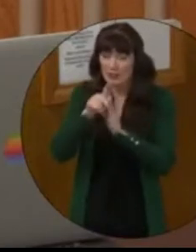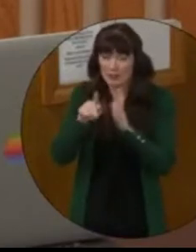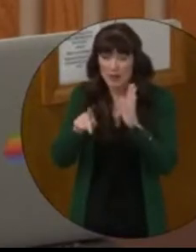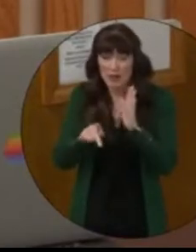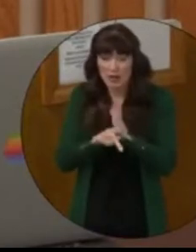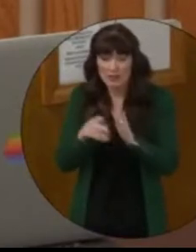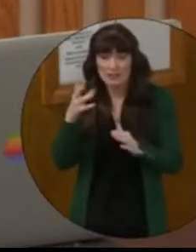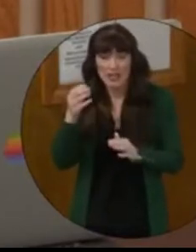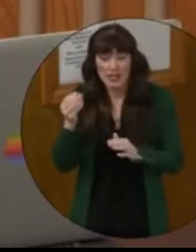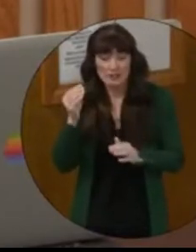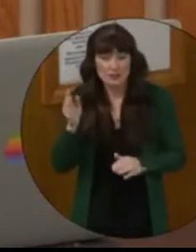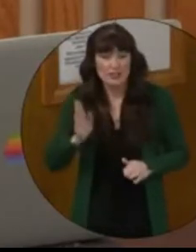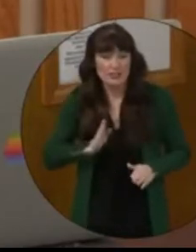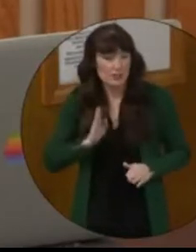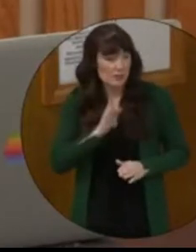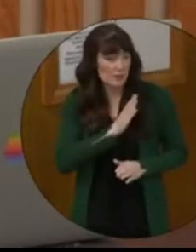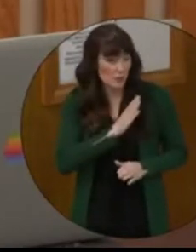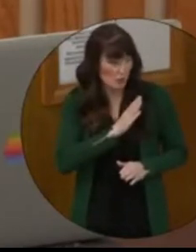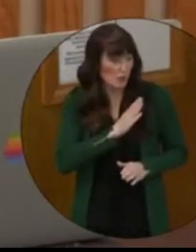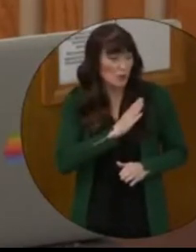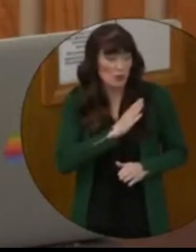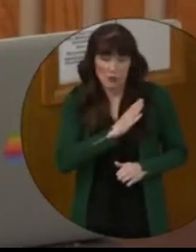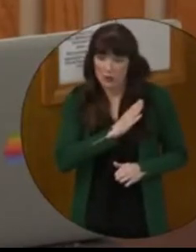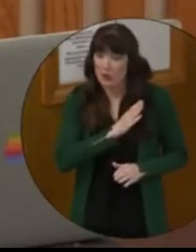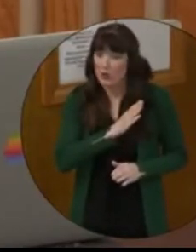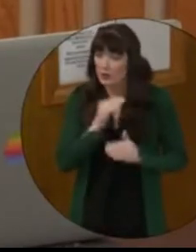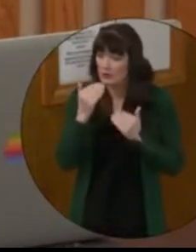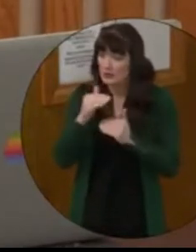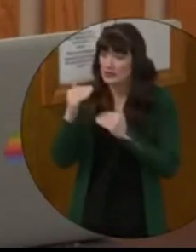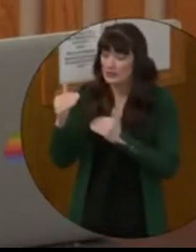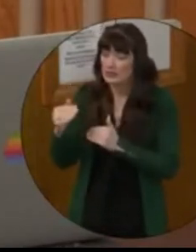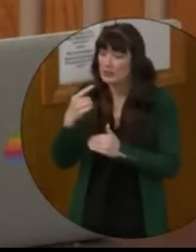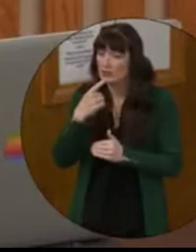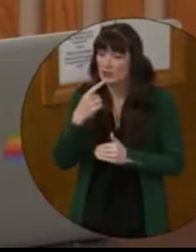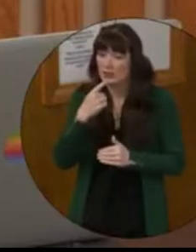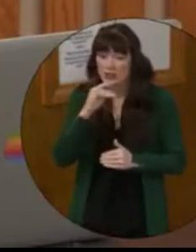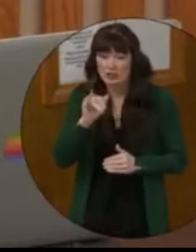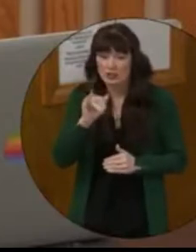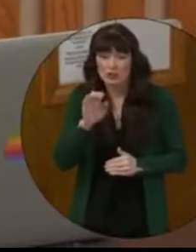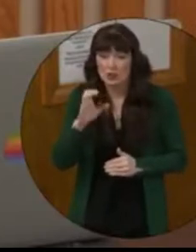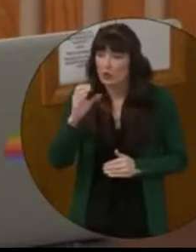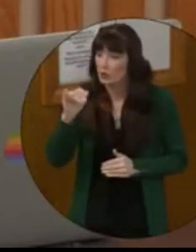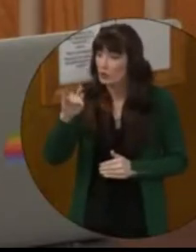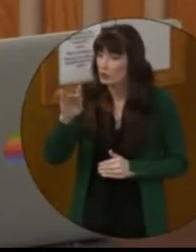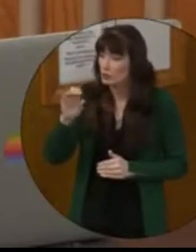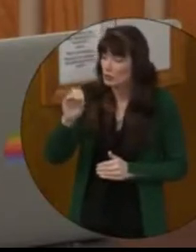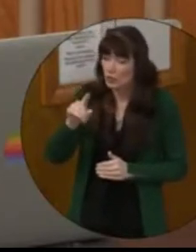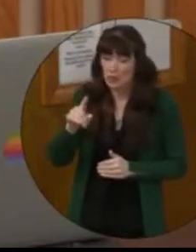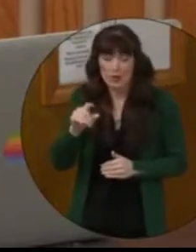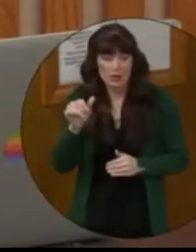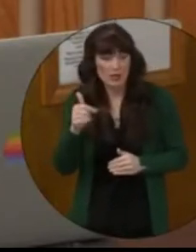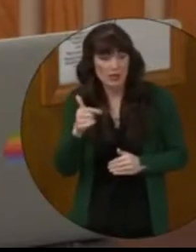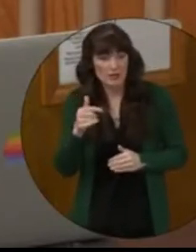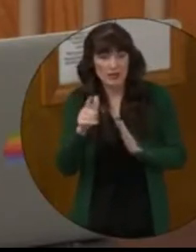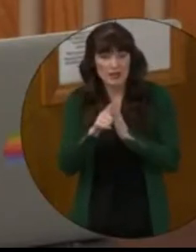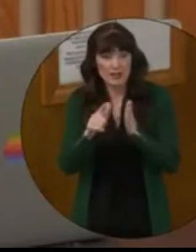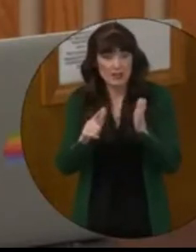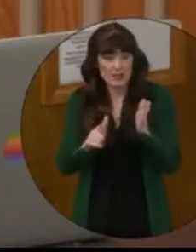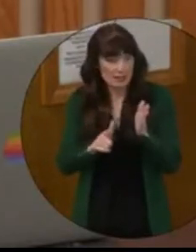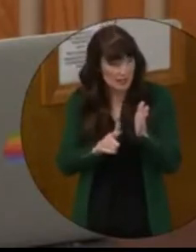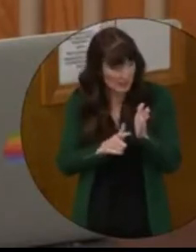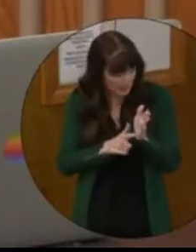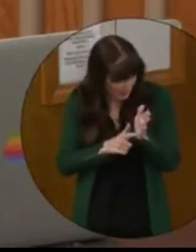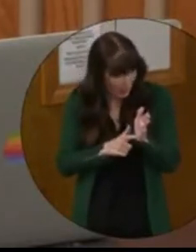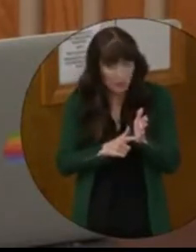outside the board's boundaries. You allowed her to slander Joe Caruso and the superintendent, who have more legal protections than elected